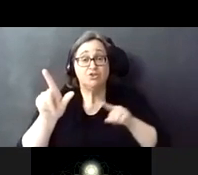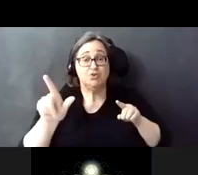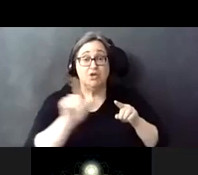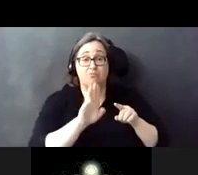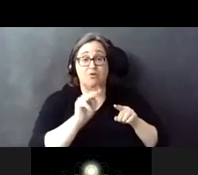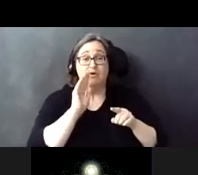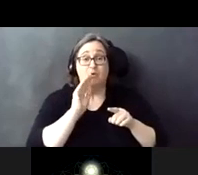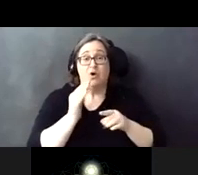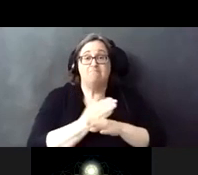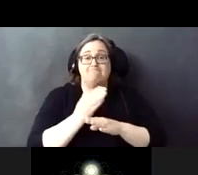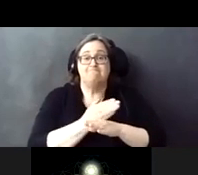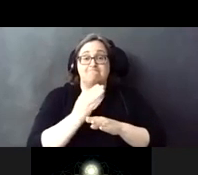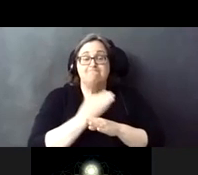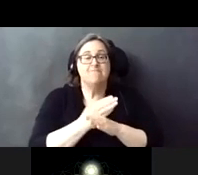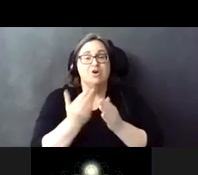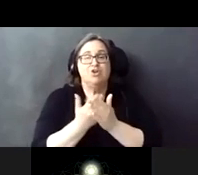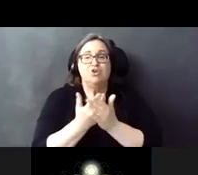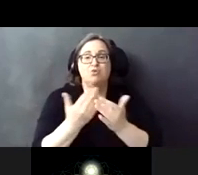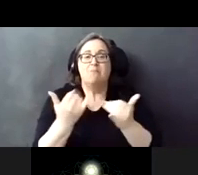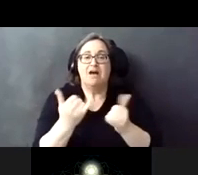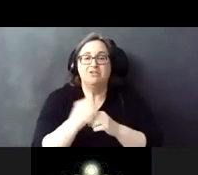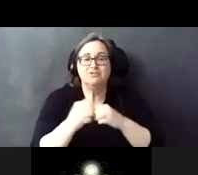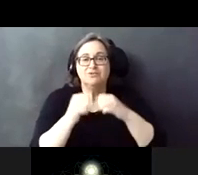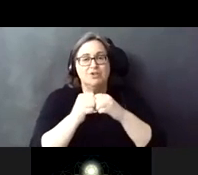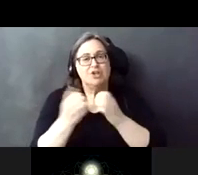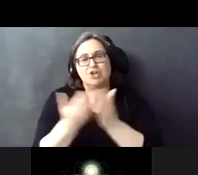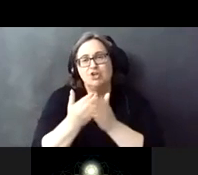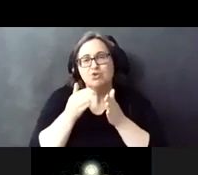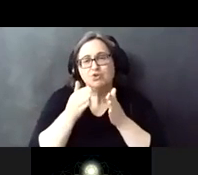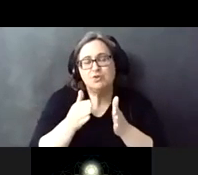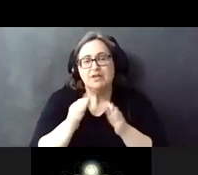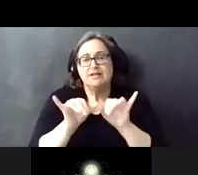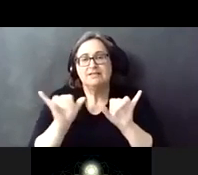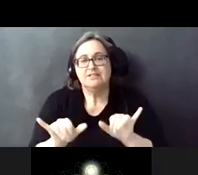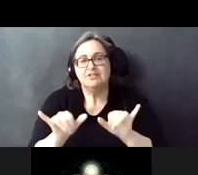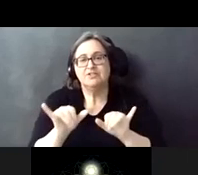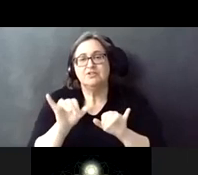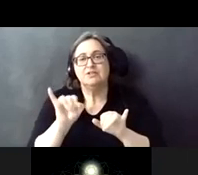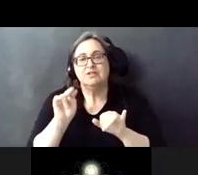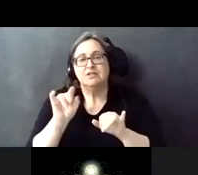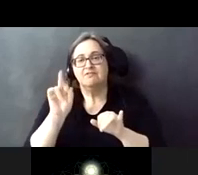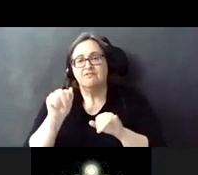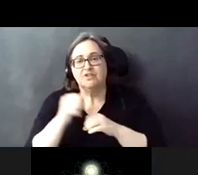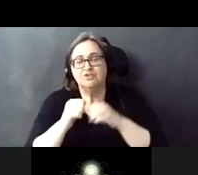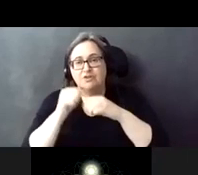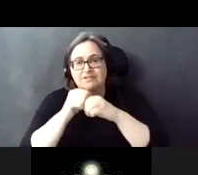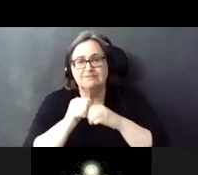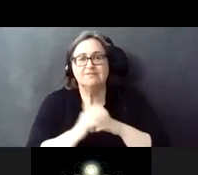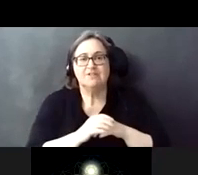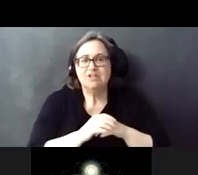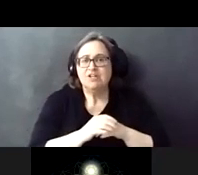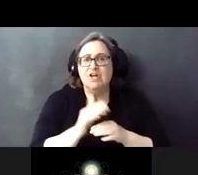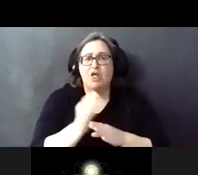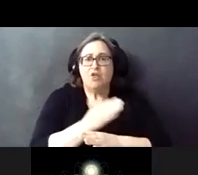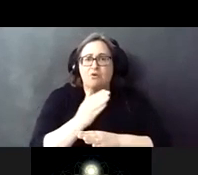be rebuilt in a new modern structure with all new track and systems infrastructure on top. So these these